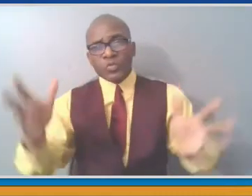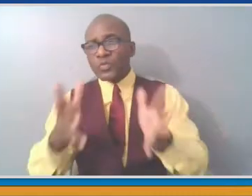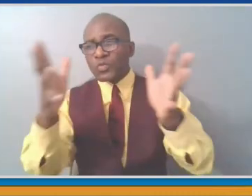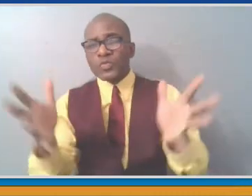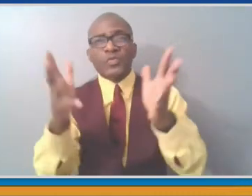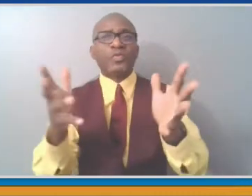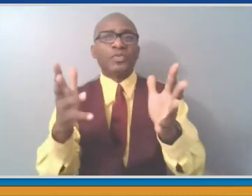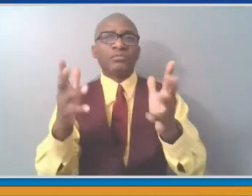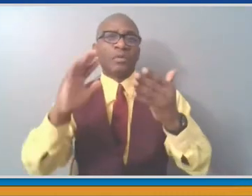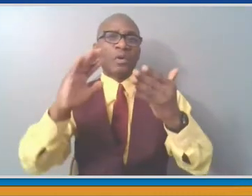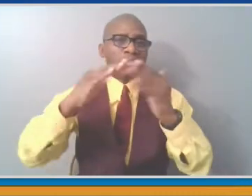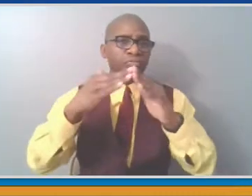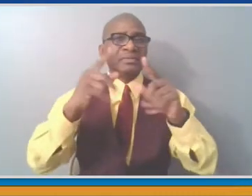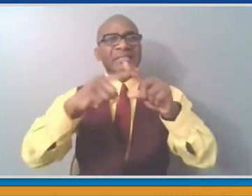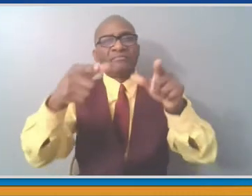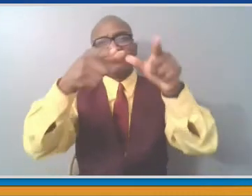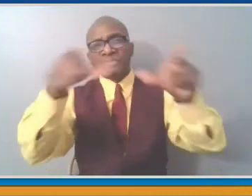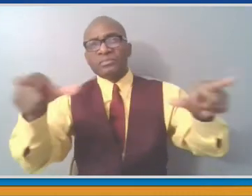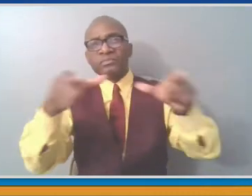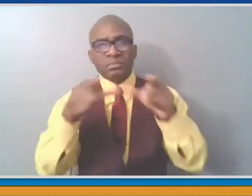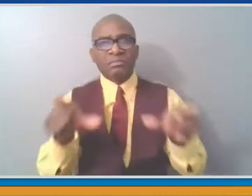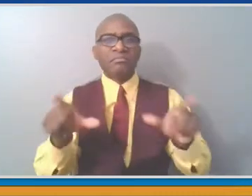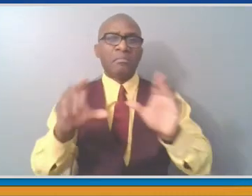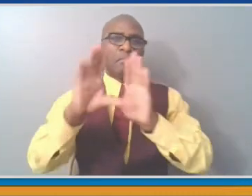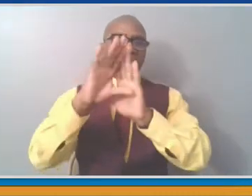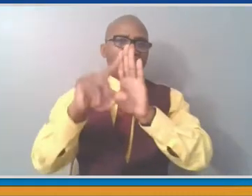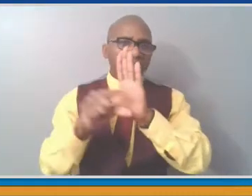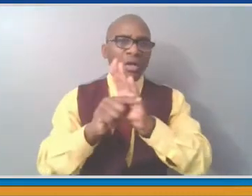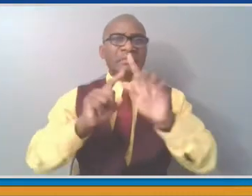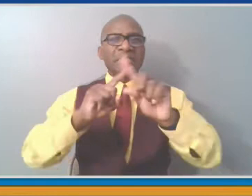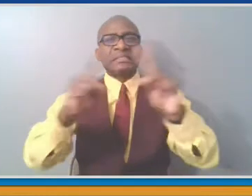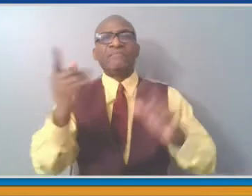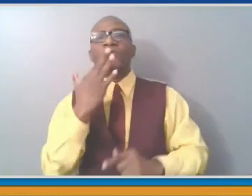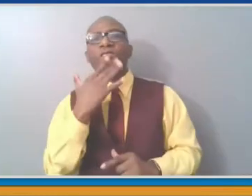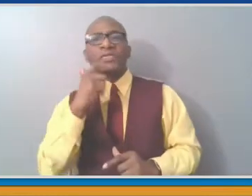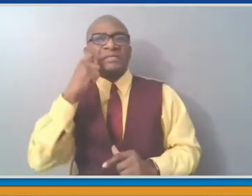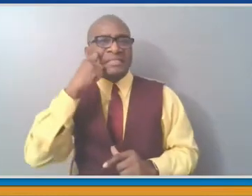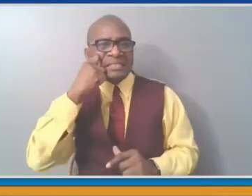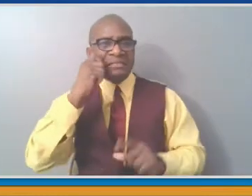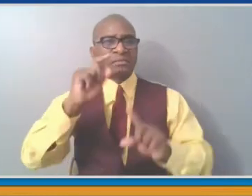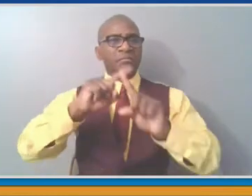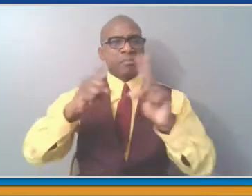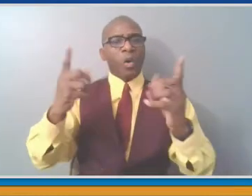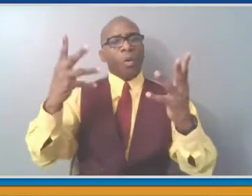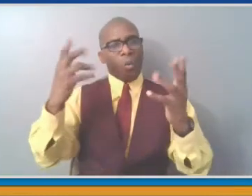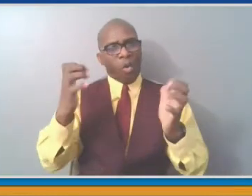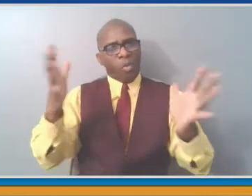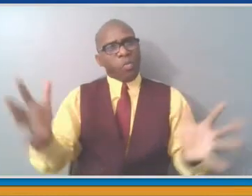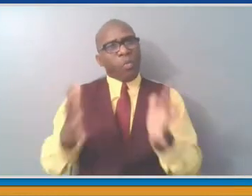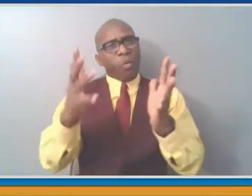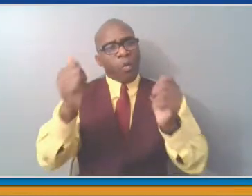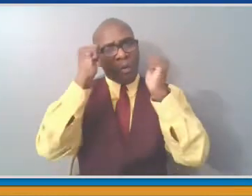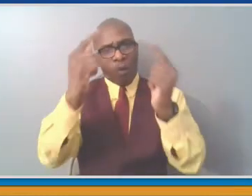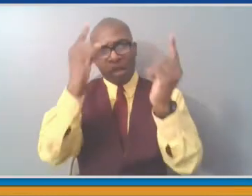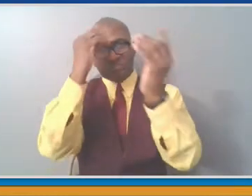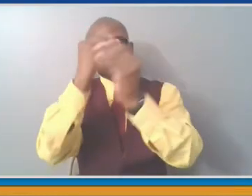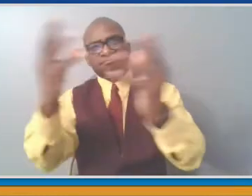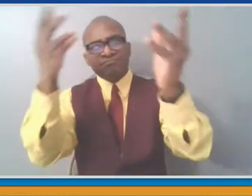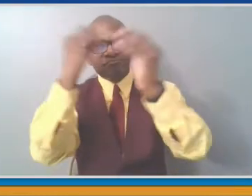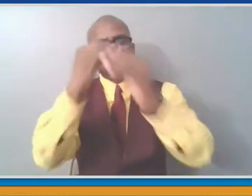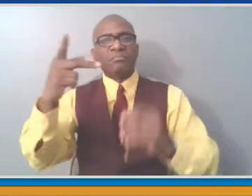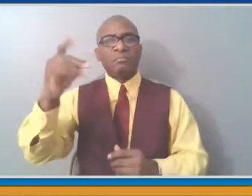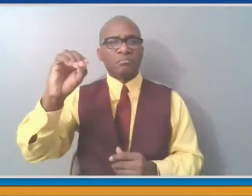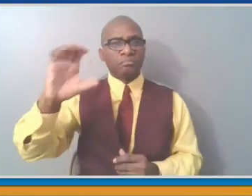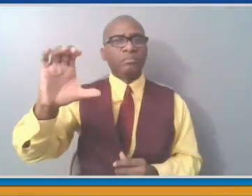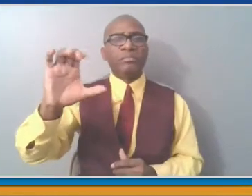and Ken has taken it, we've all taken it, and certainly we've taken no more or less risk than anybody else in the society has, those that have